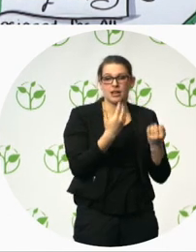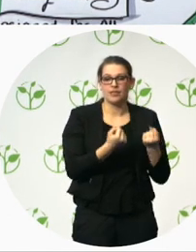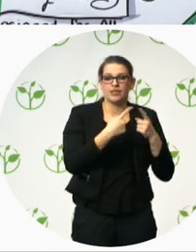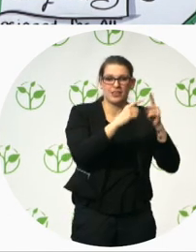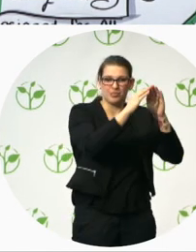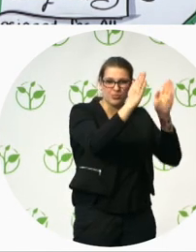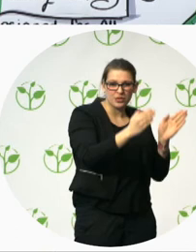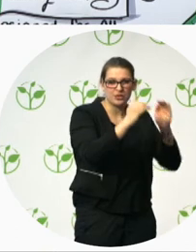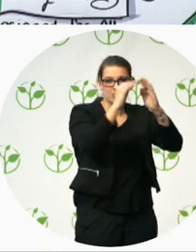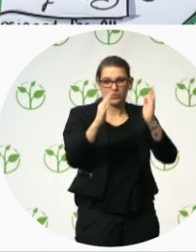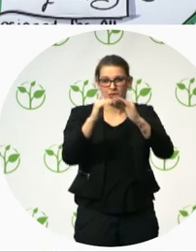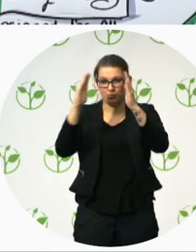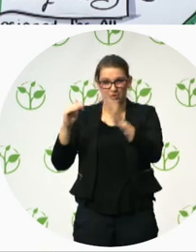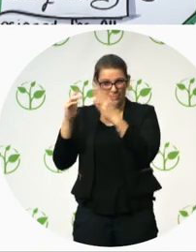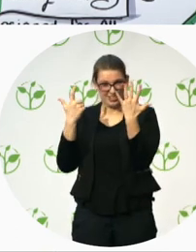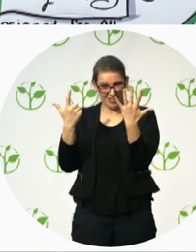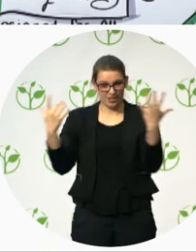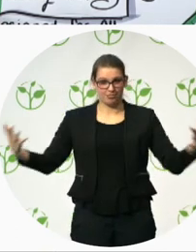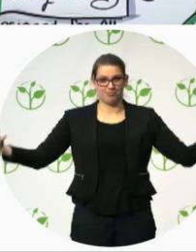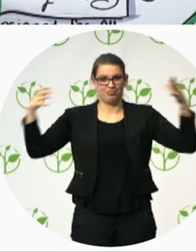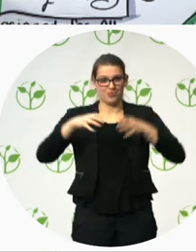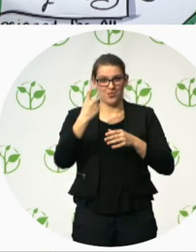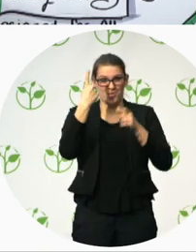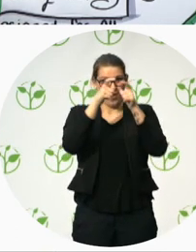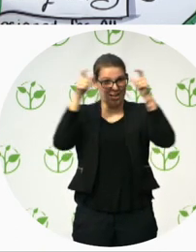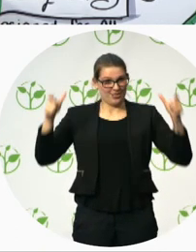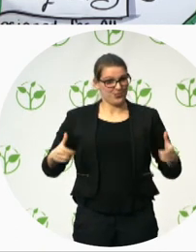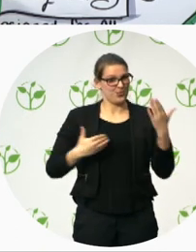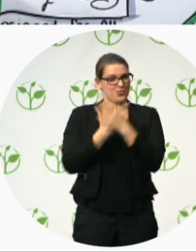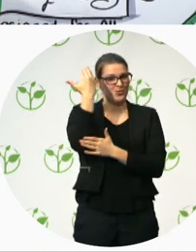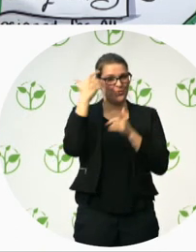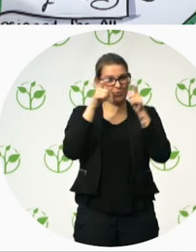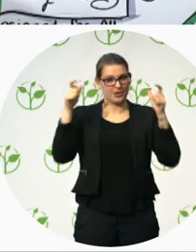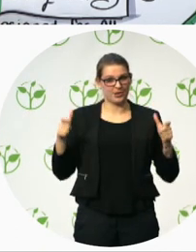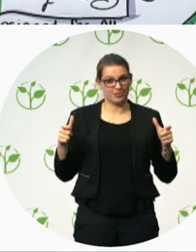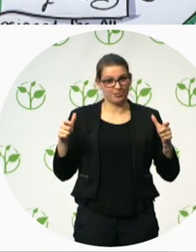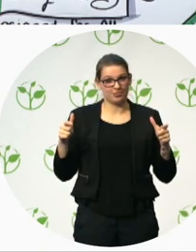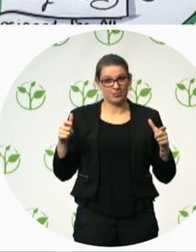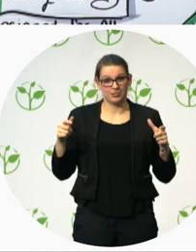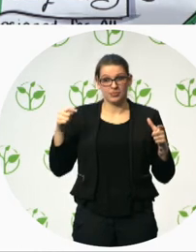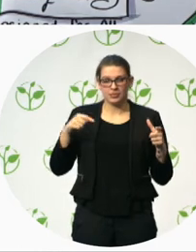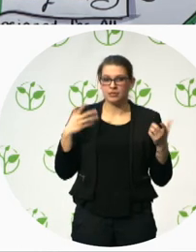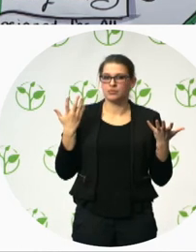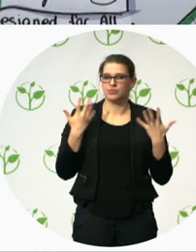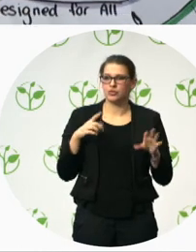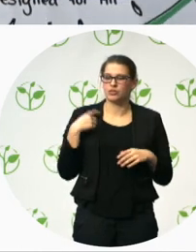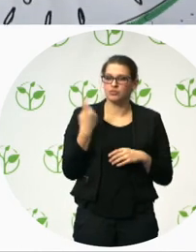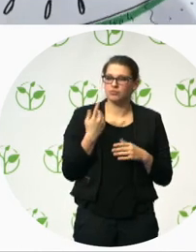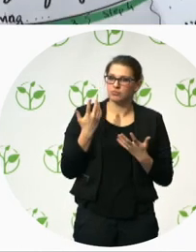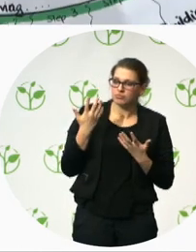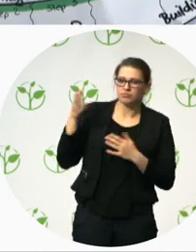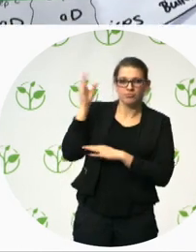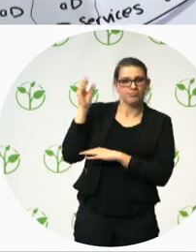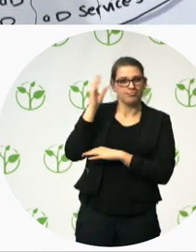we heard that often, but very, very precisely here that once you start a project like this, you start in the